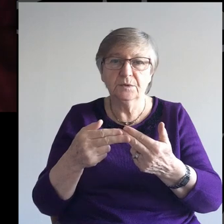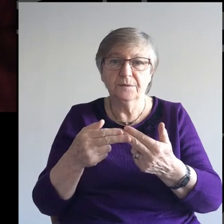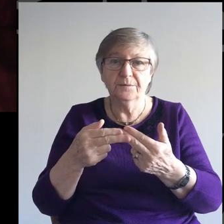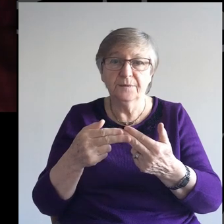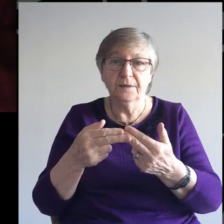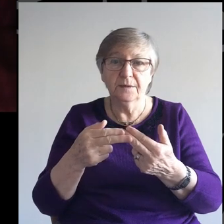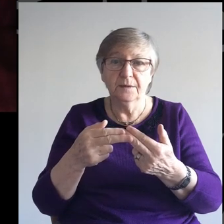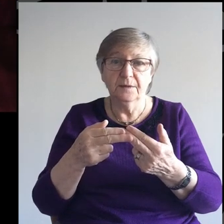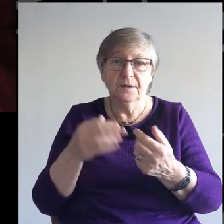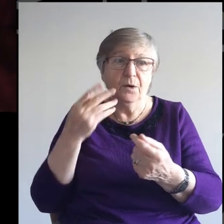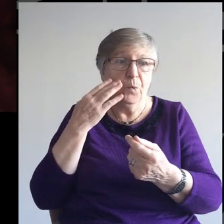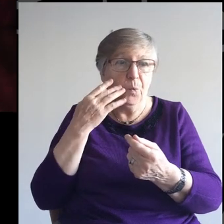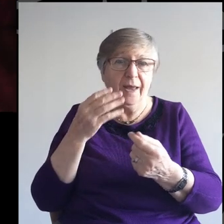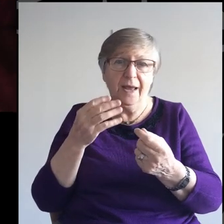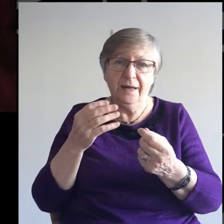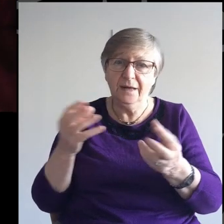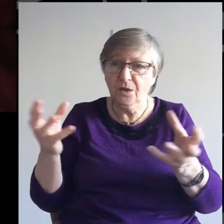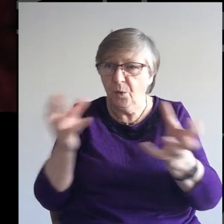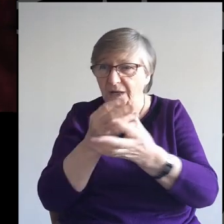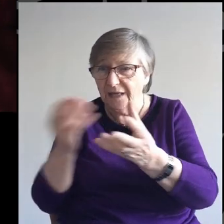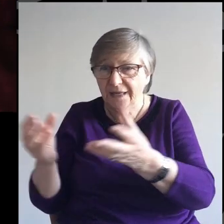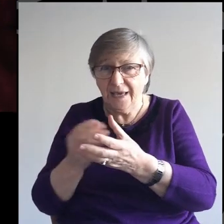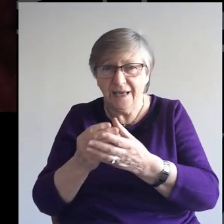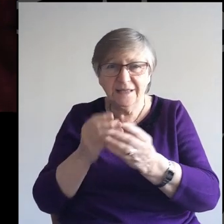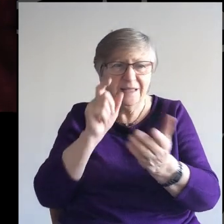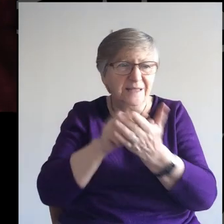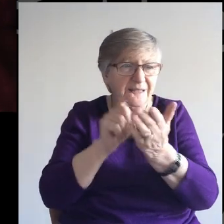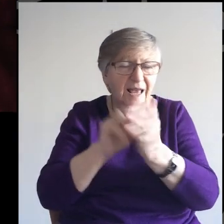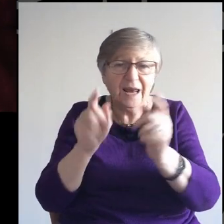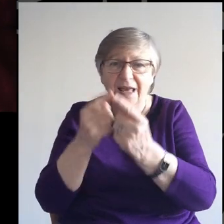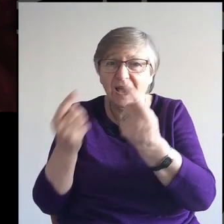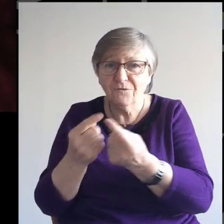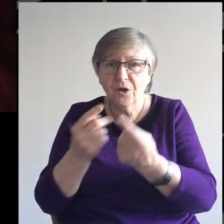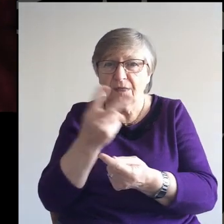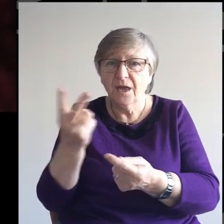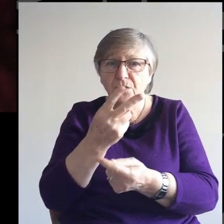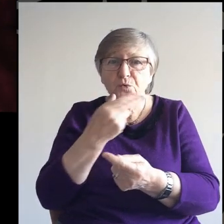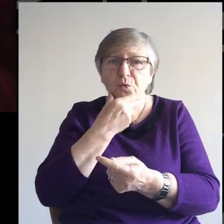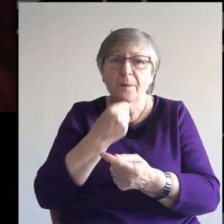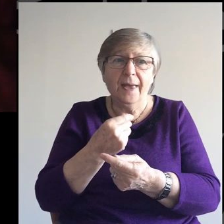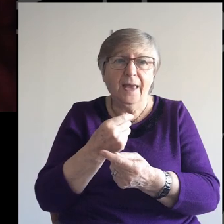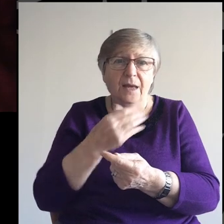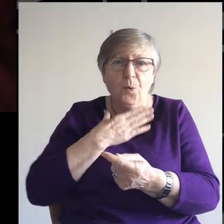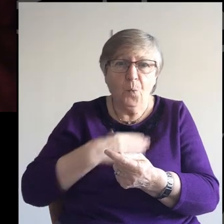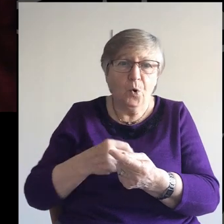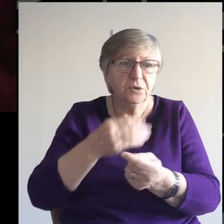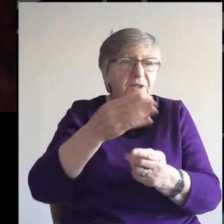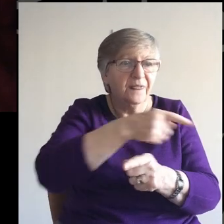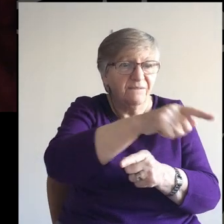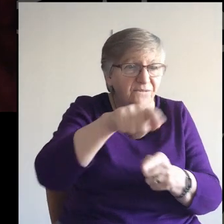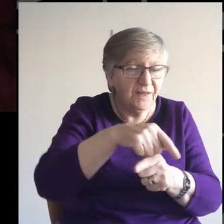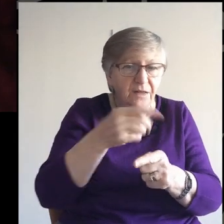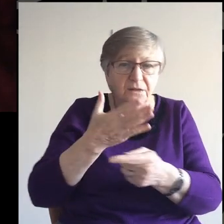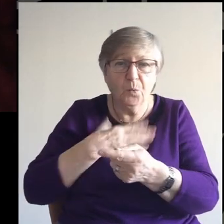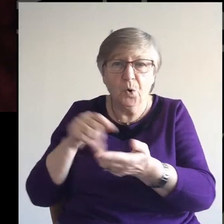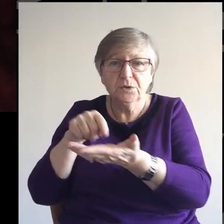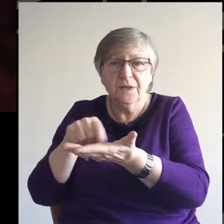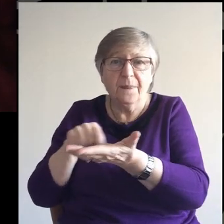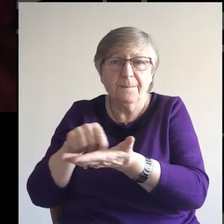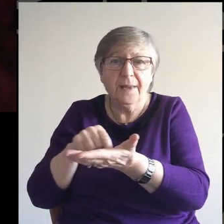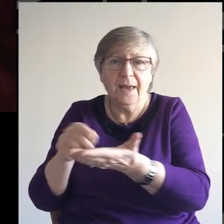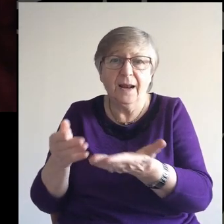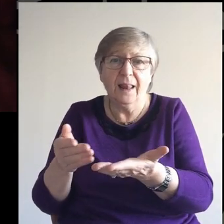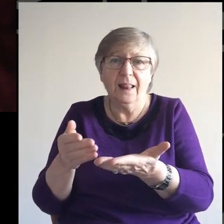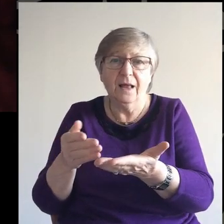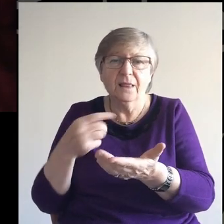Even as they were putting everything together, even as they were selling all that they had, the guy wanting the field with the treasure, the guy wanting the